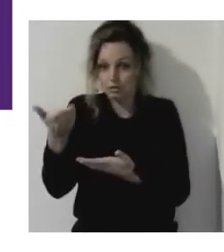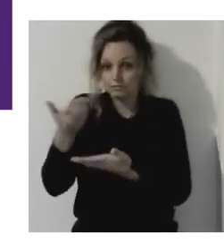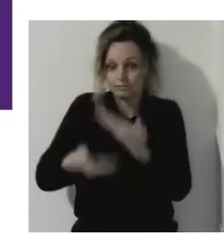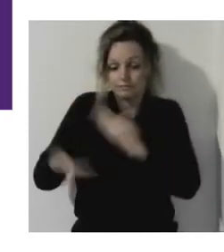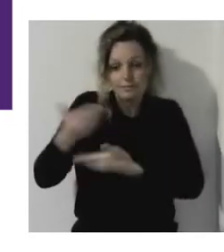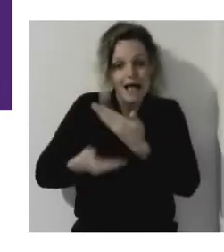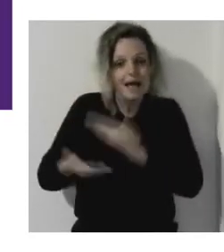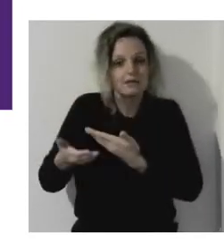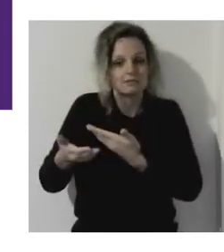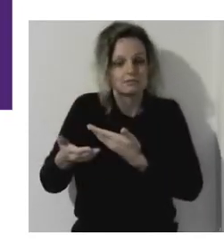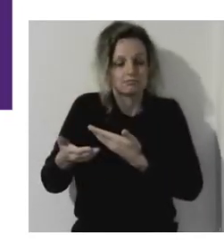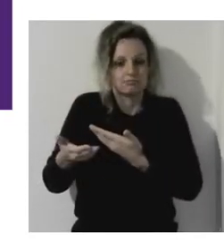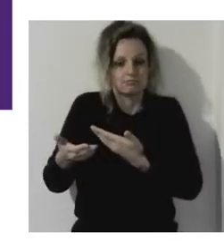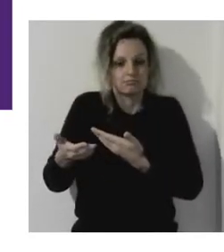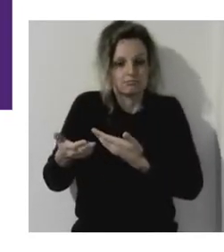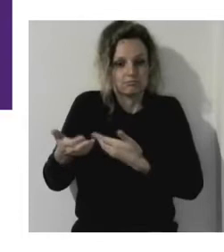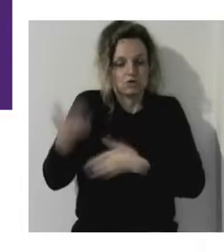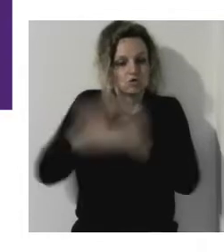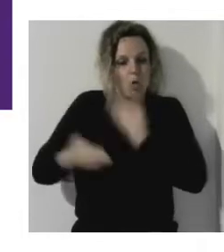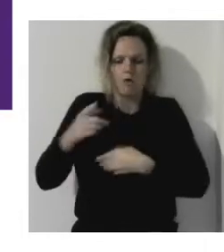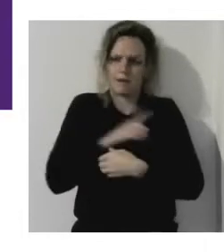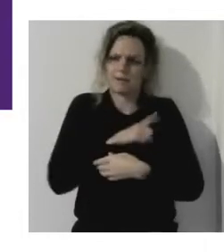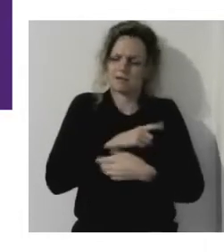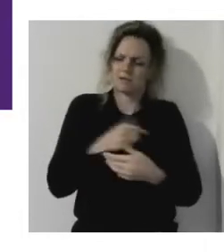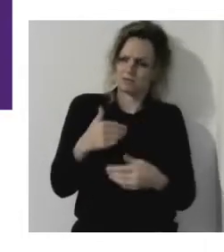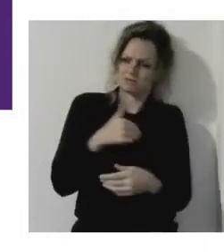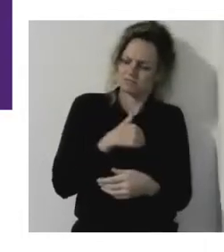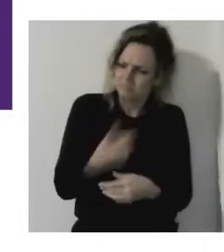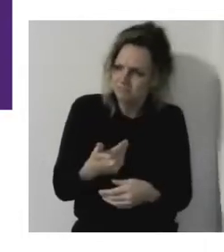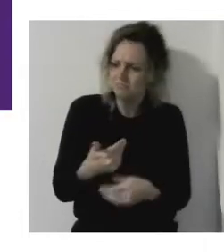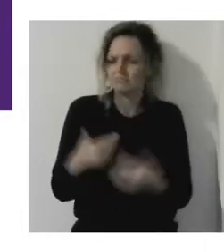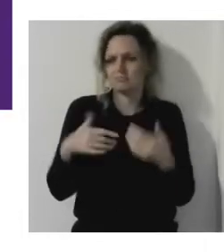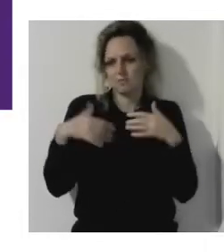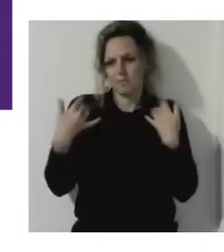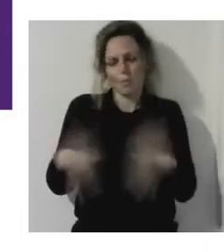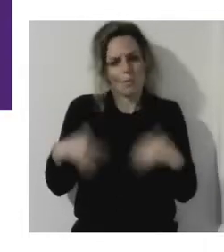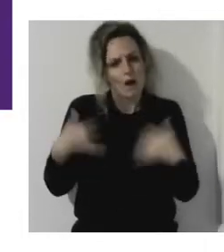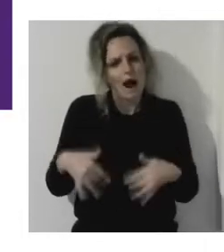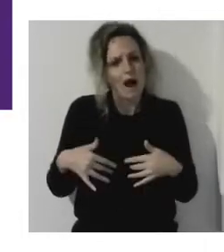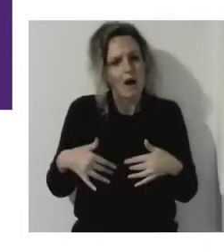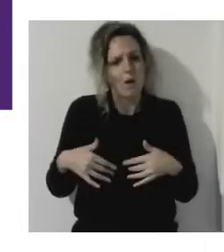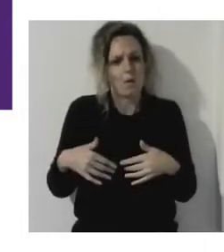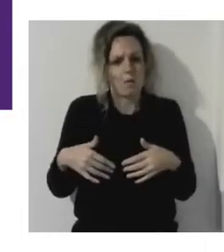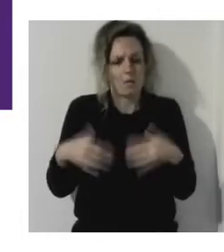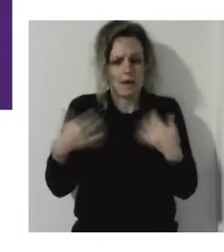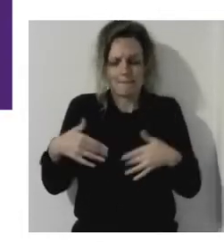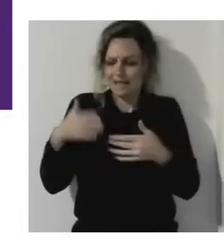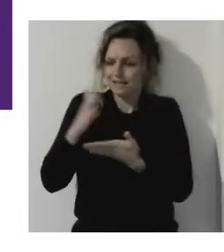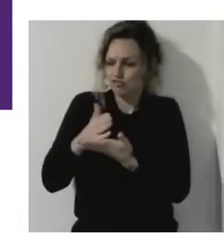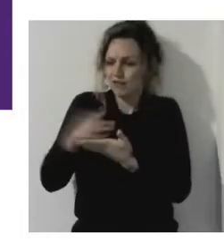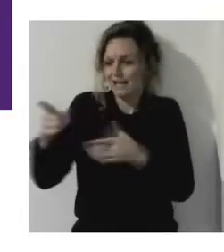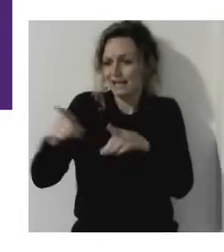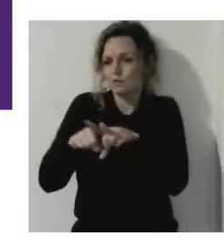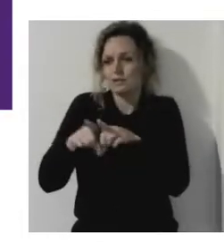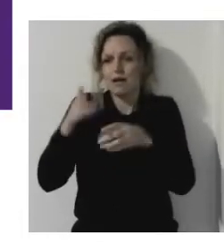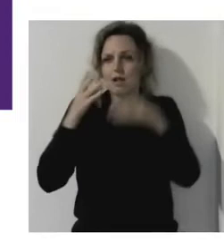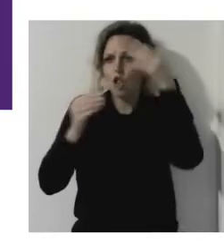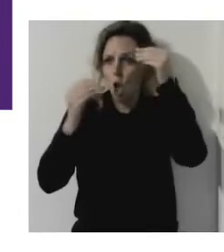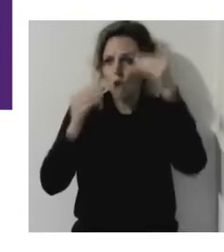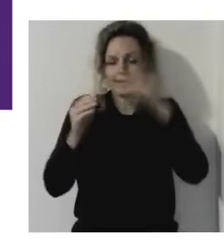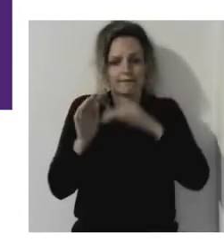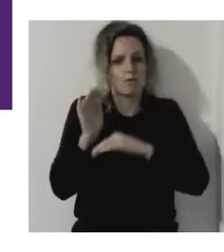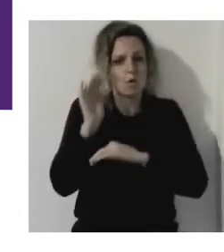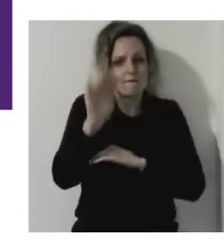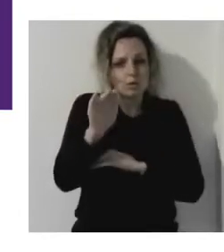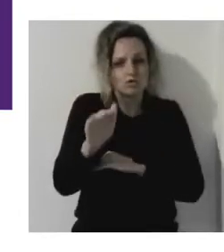also so, um, um, uh, it was so future facing. It was a kind of pathway of learning. So I just wondered if you might